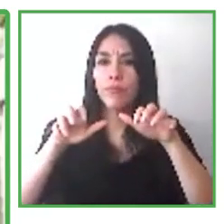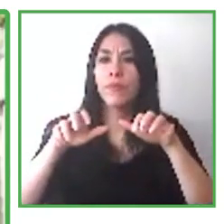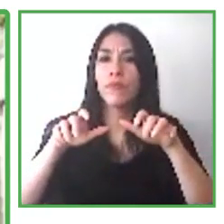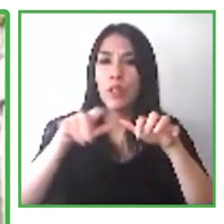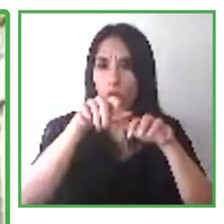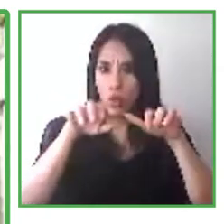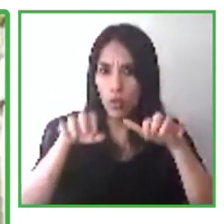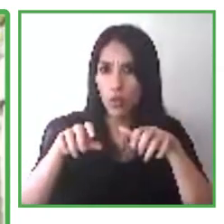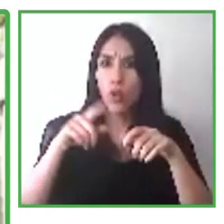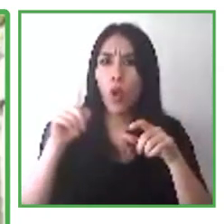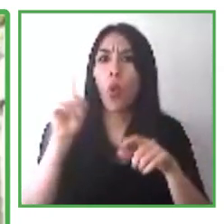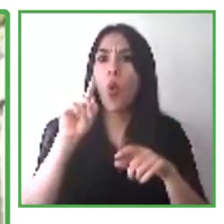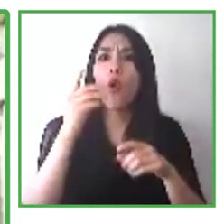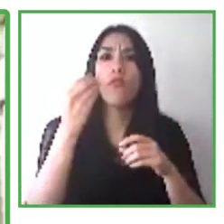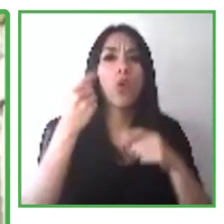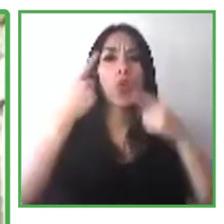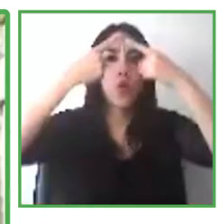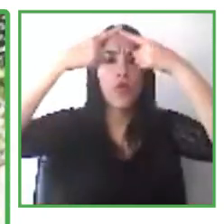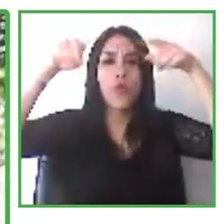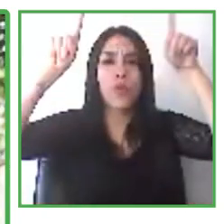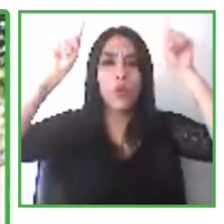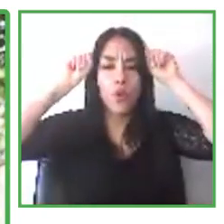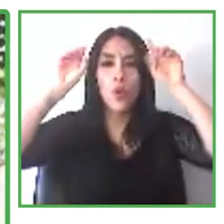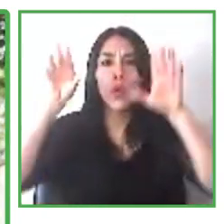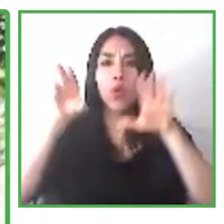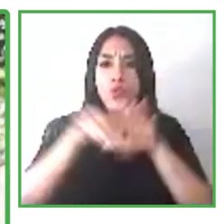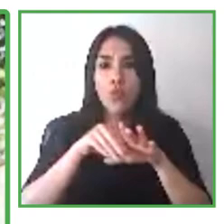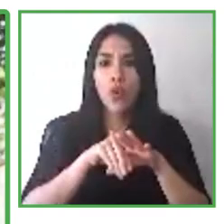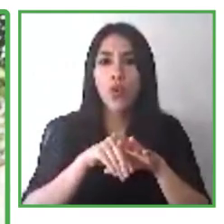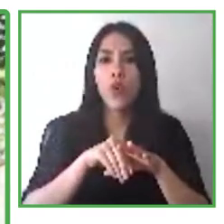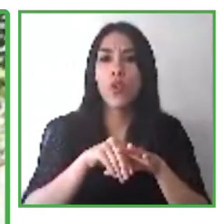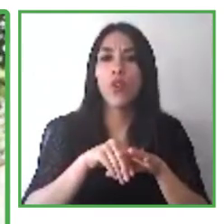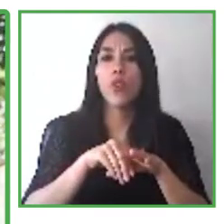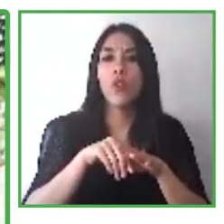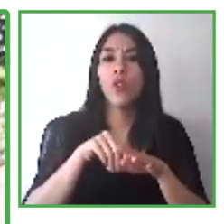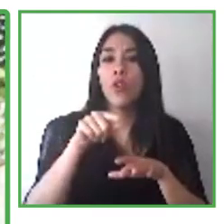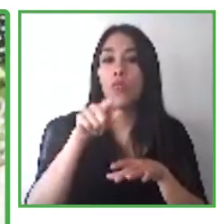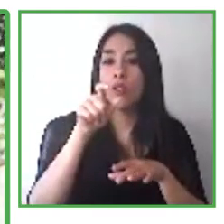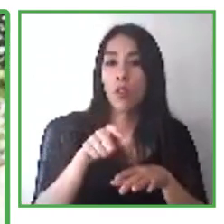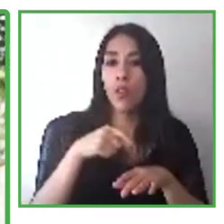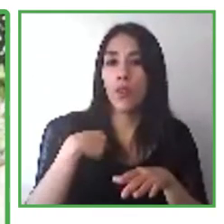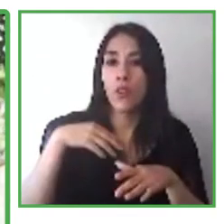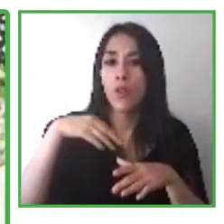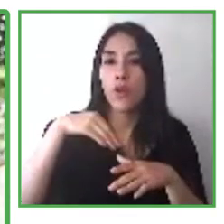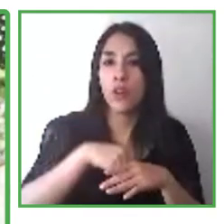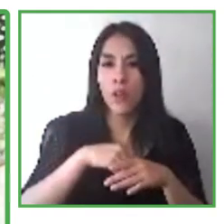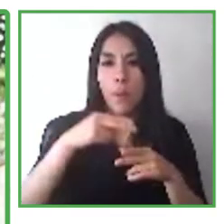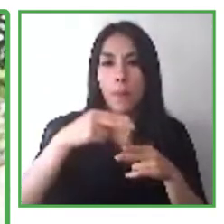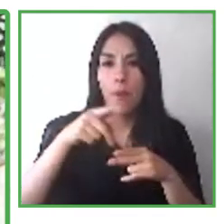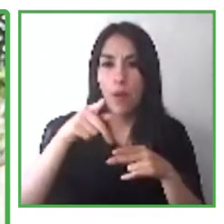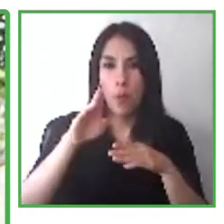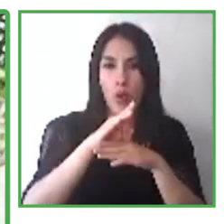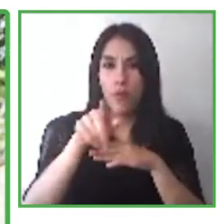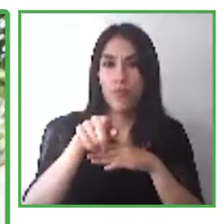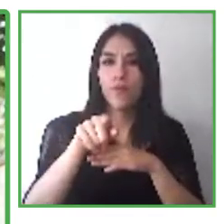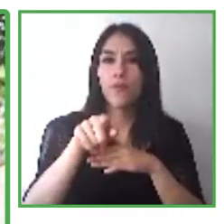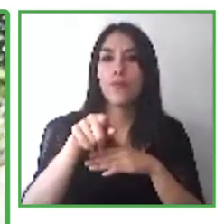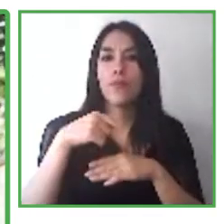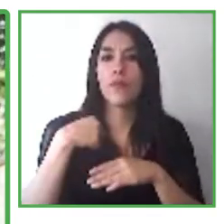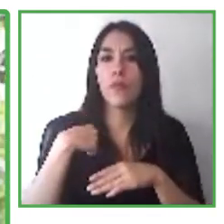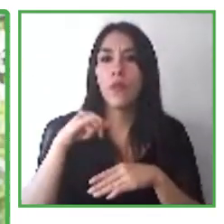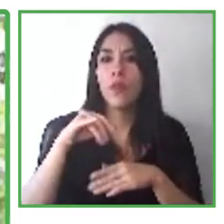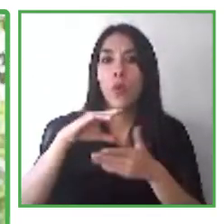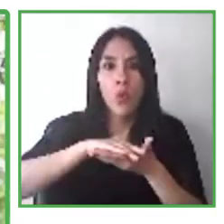Fe measuring in programming. I became interested in programming after I took a course in web